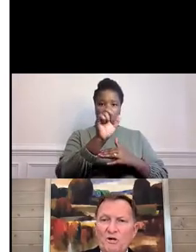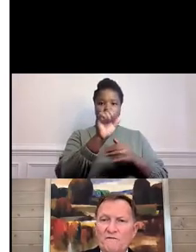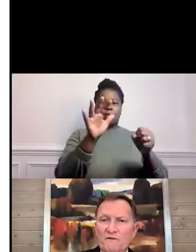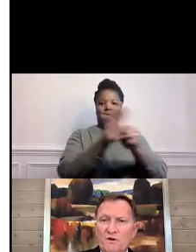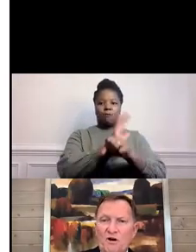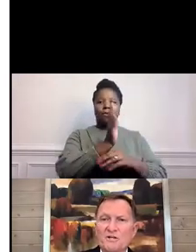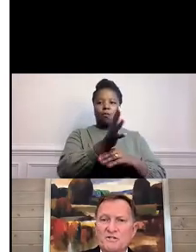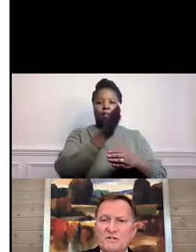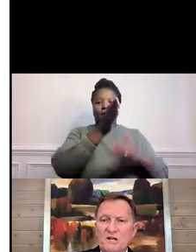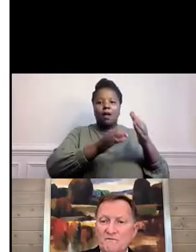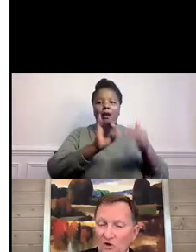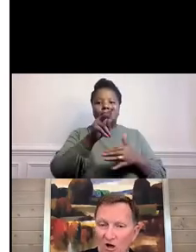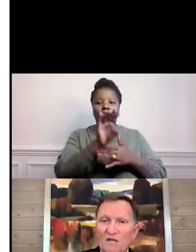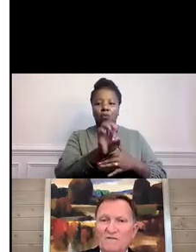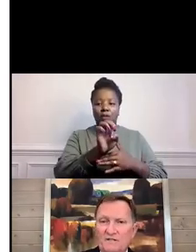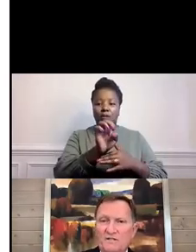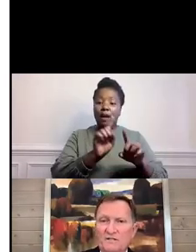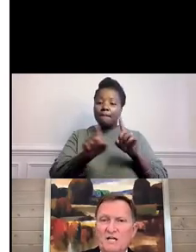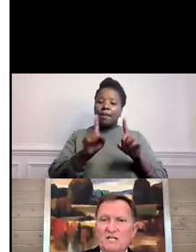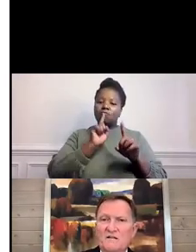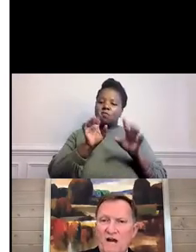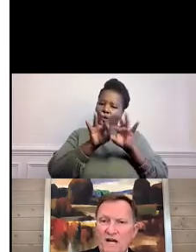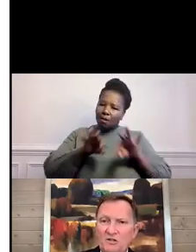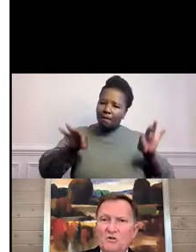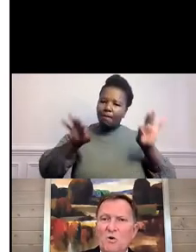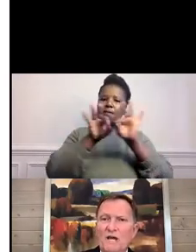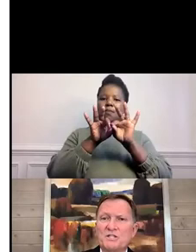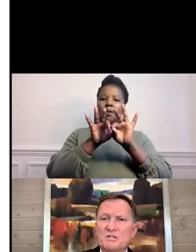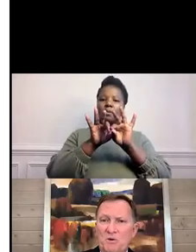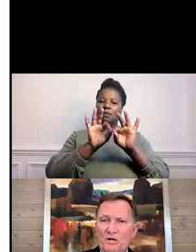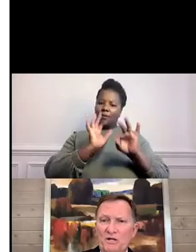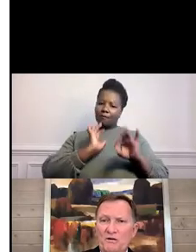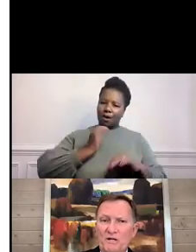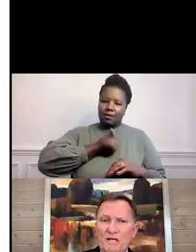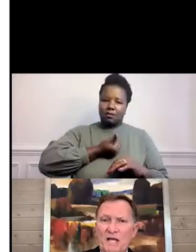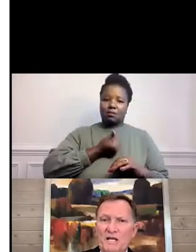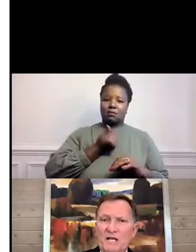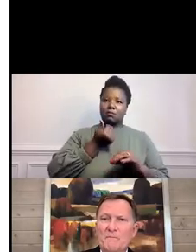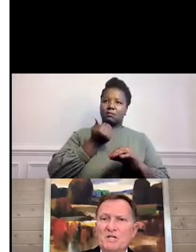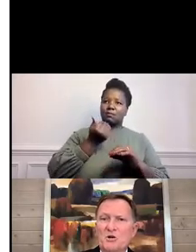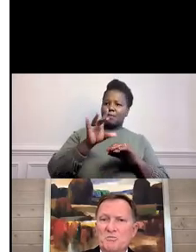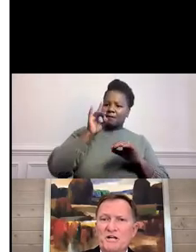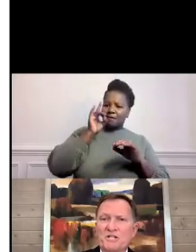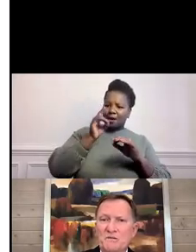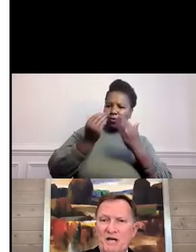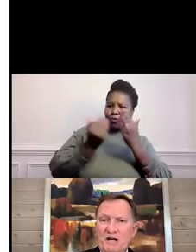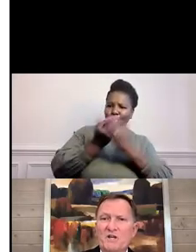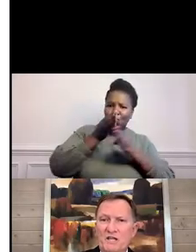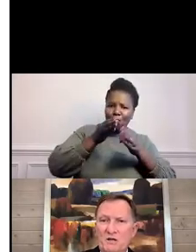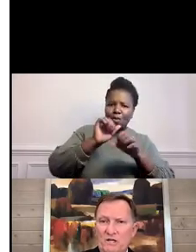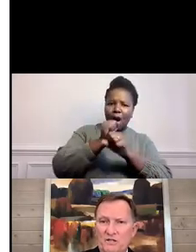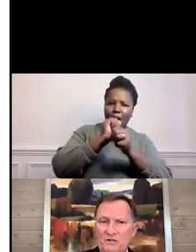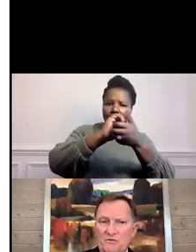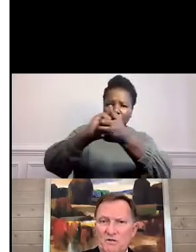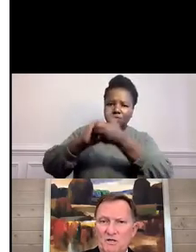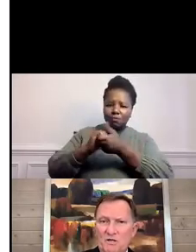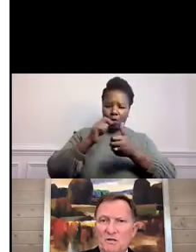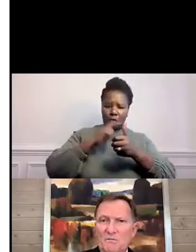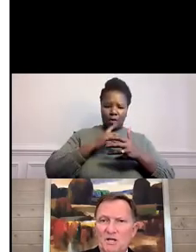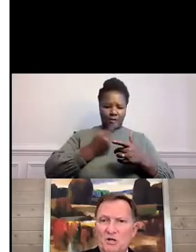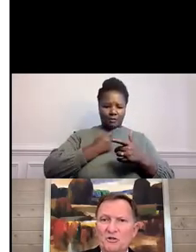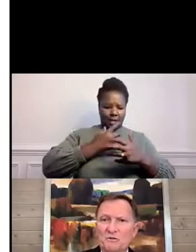important for all of us to find new ways to partner and not be so precious about everything we do,